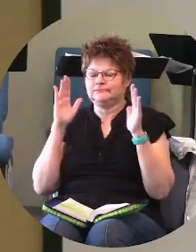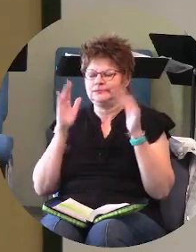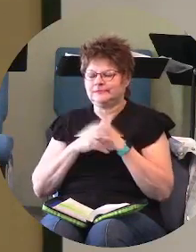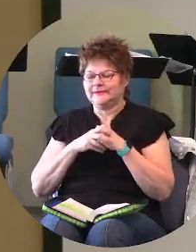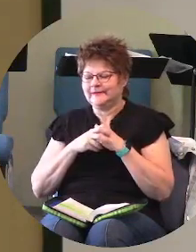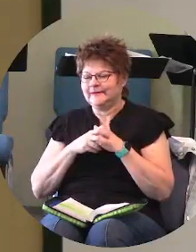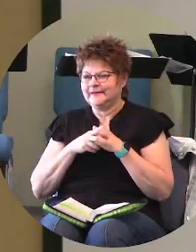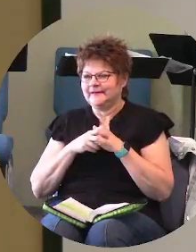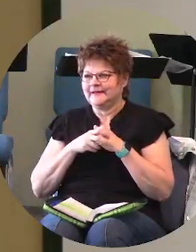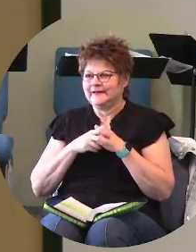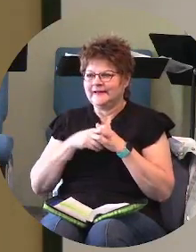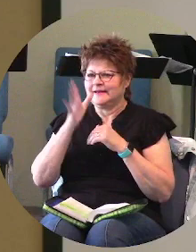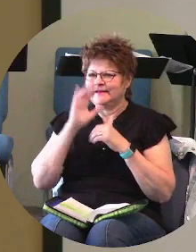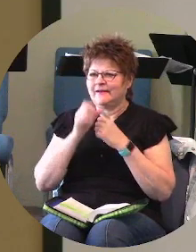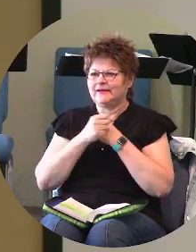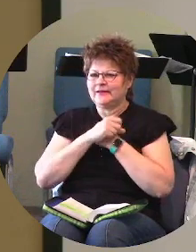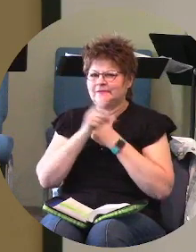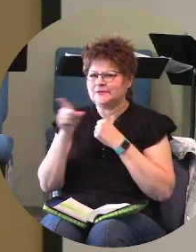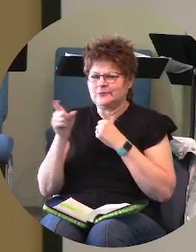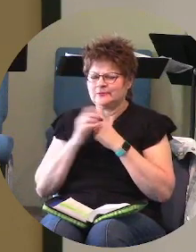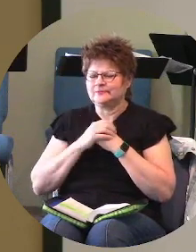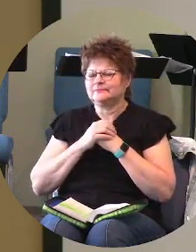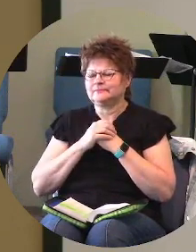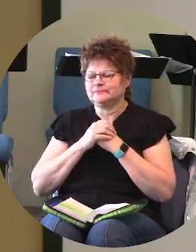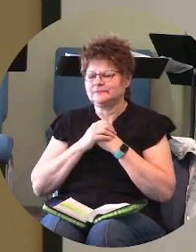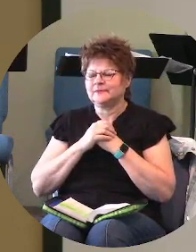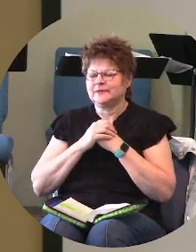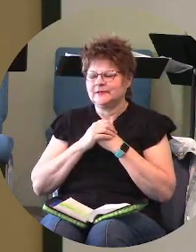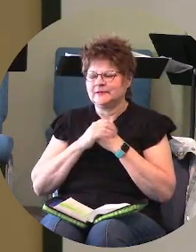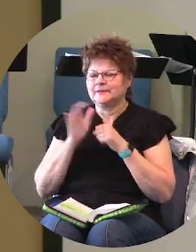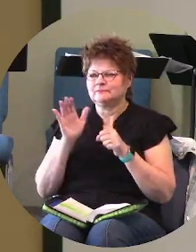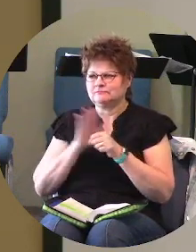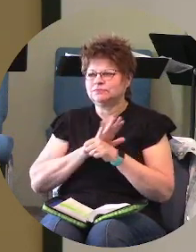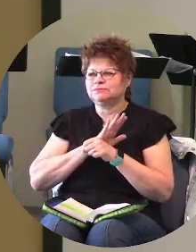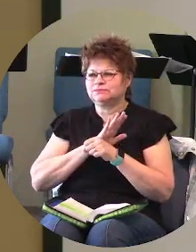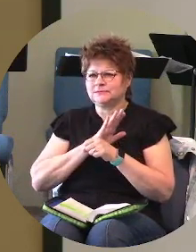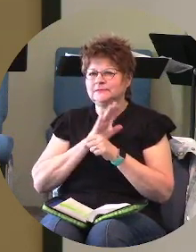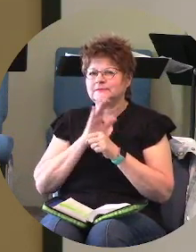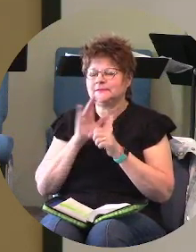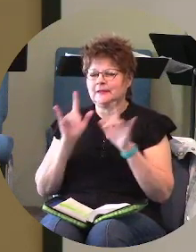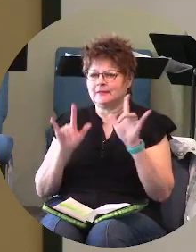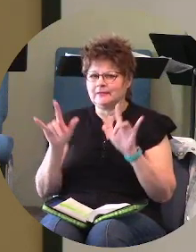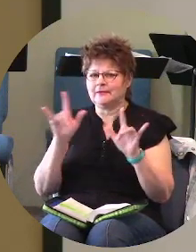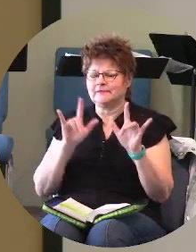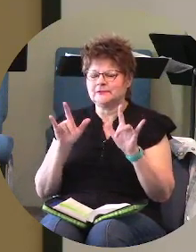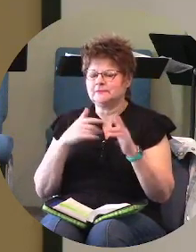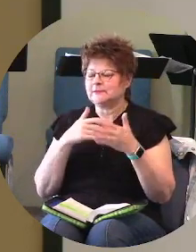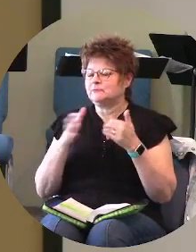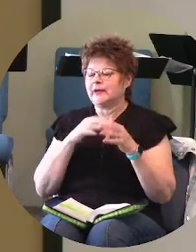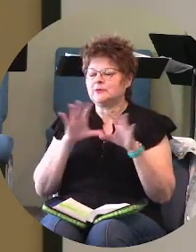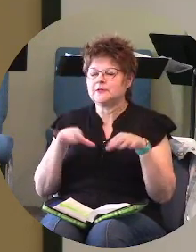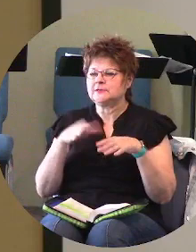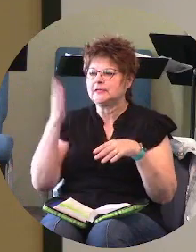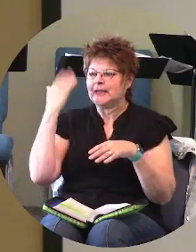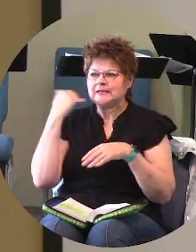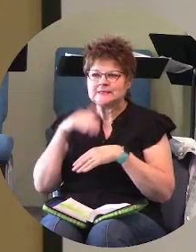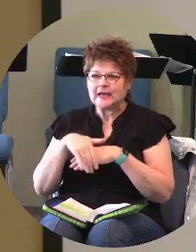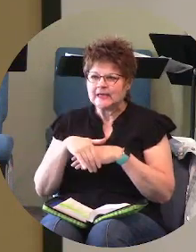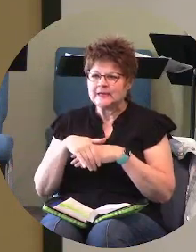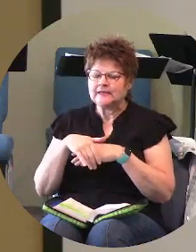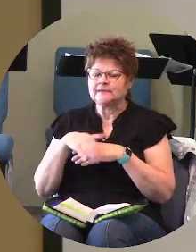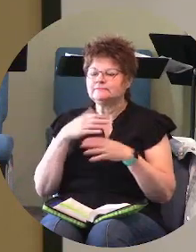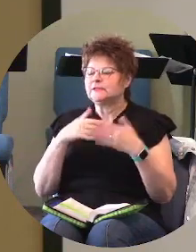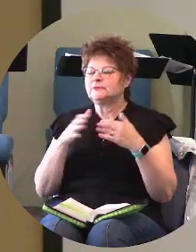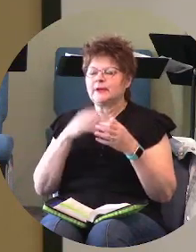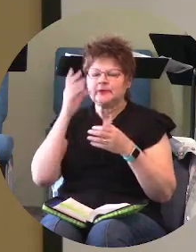god loves you he absolutely loves you doesn't matter what you did last night doesn't matter what